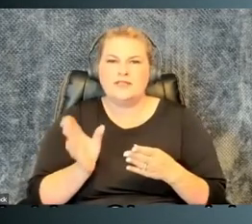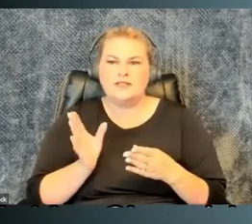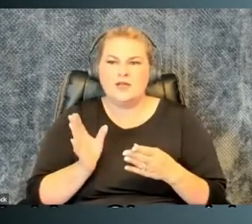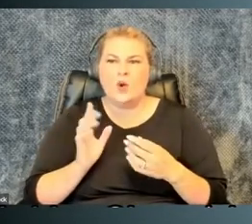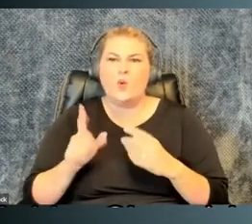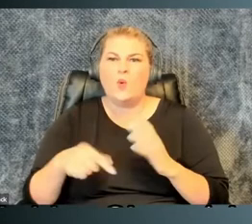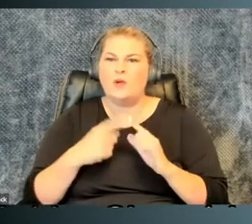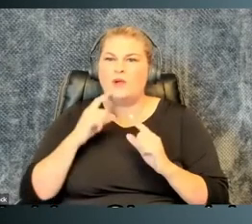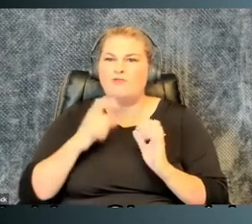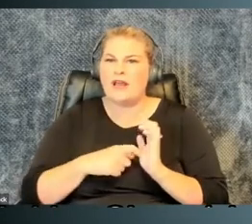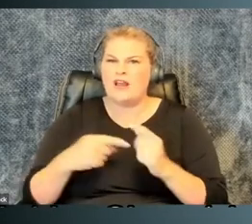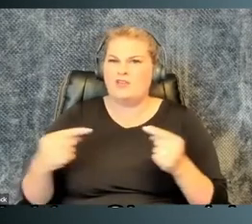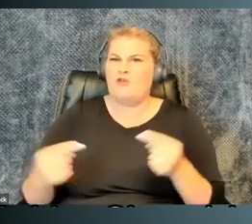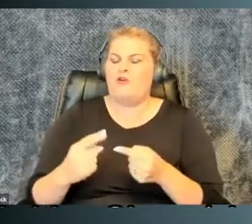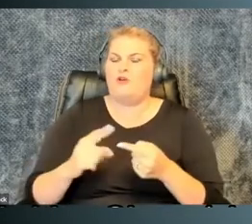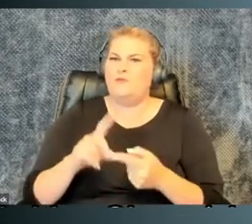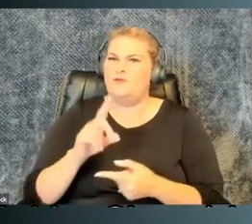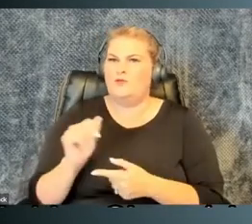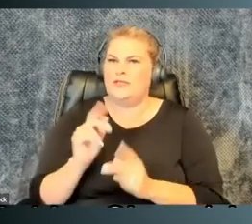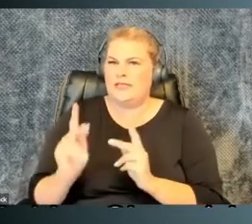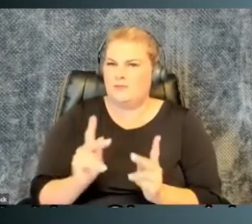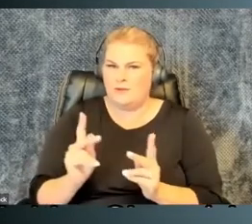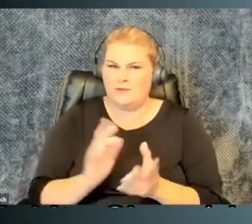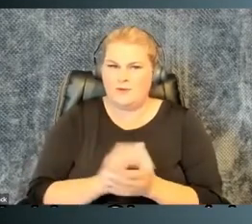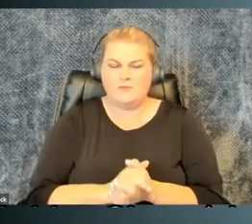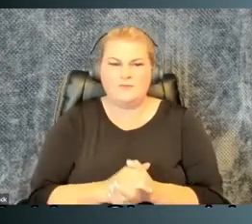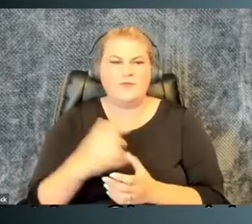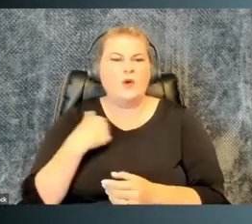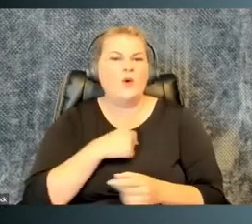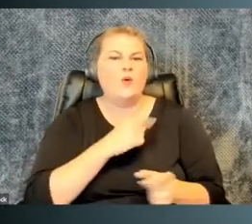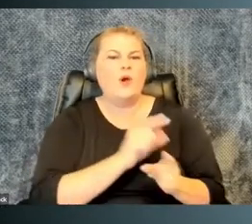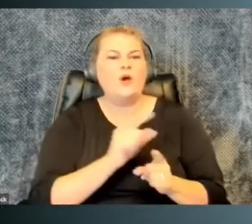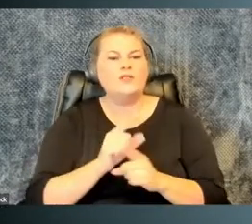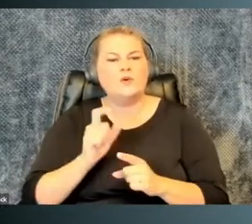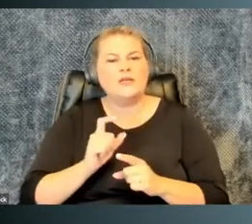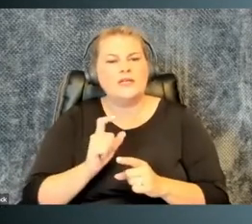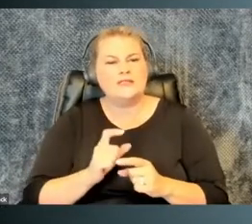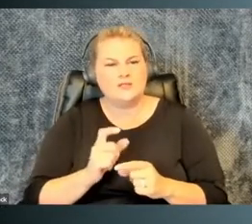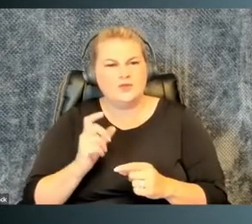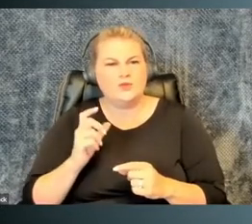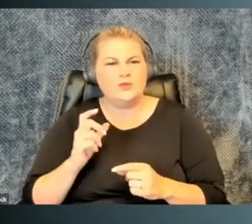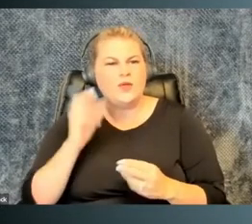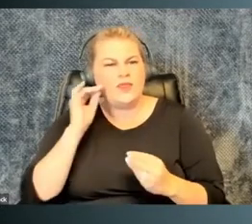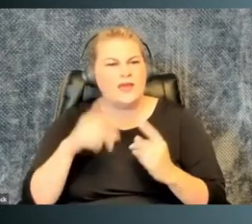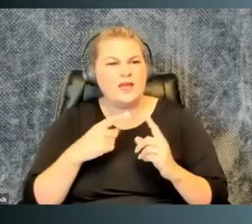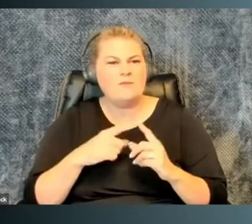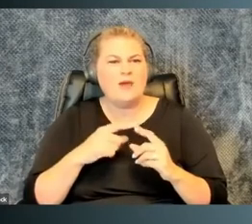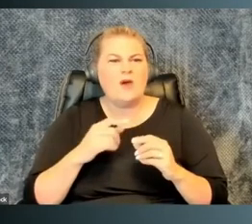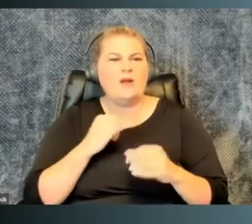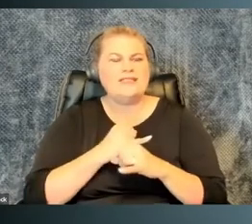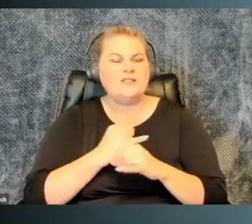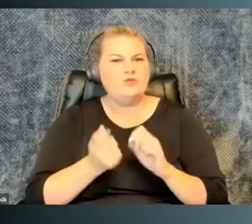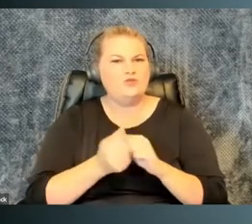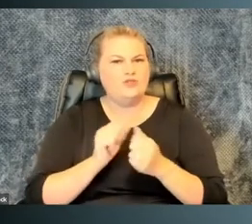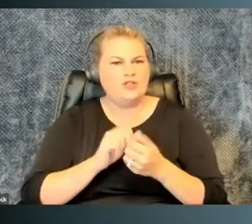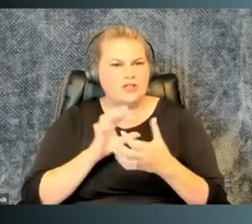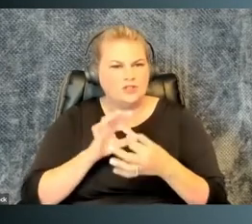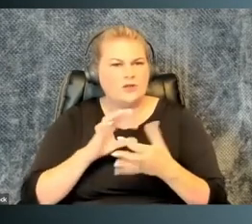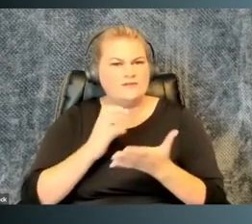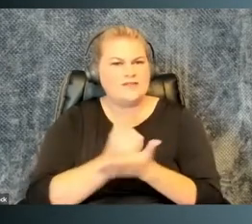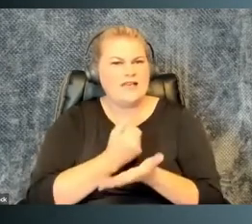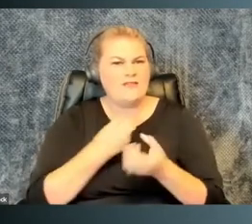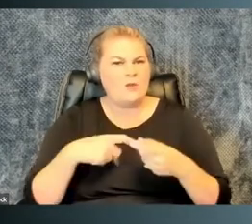we have to shift avenues of research when we recognize harms to disabled people. We have to also think about institutional